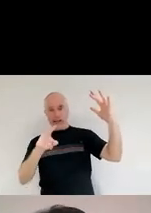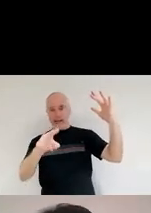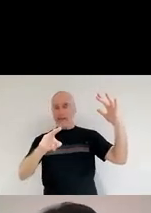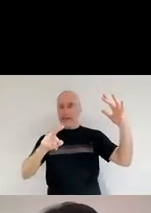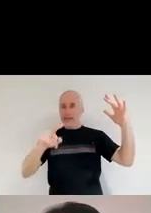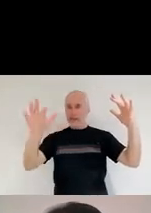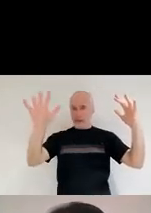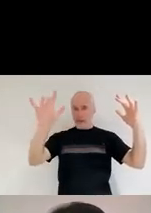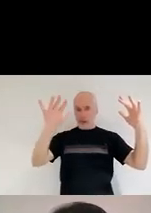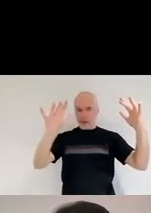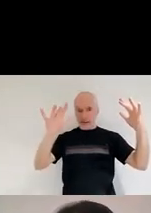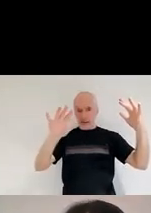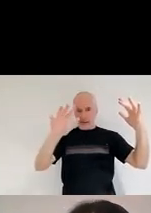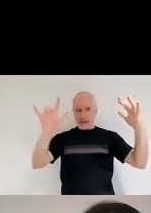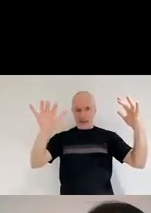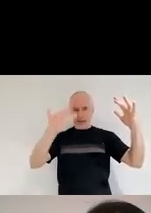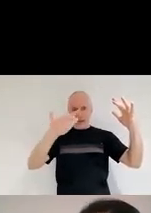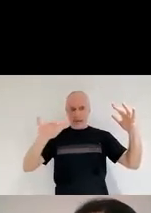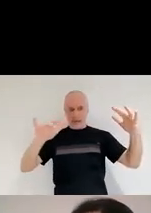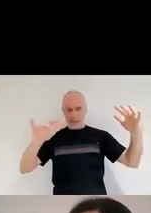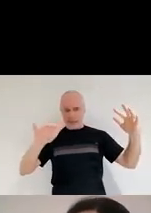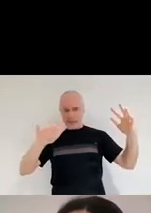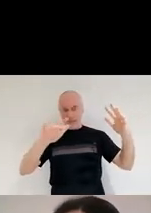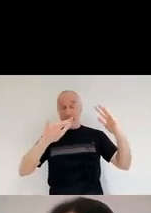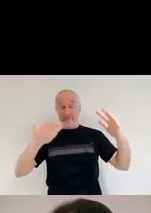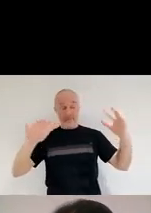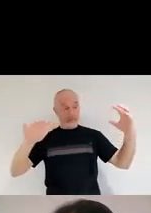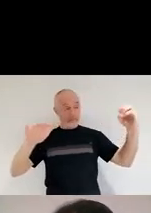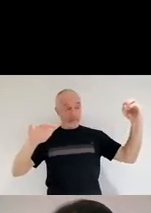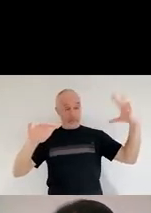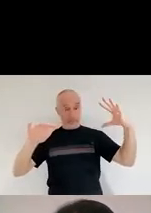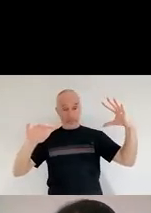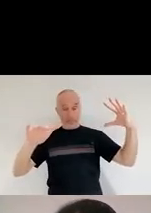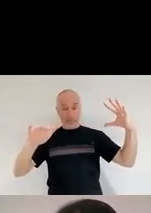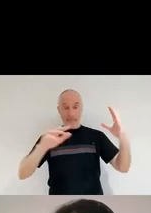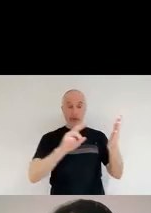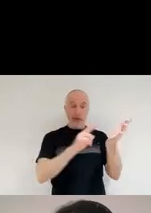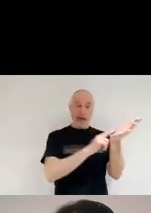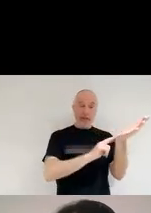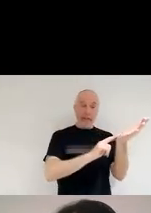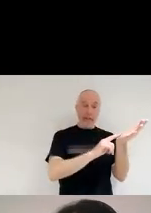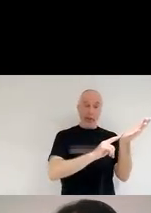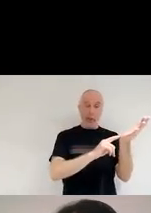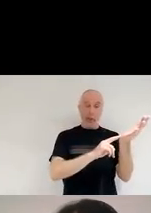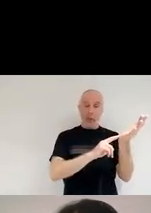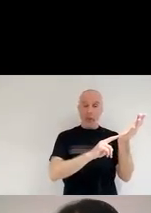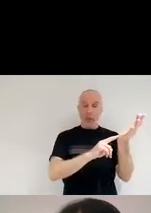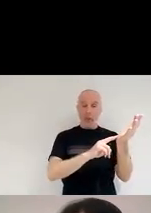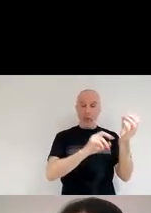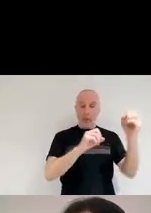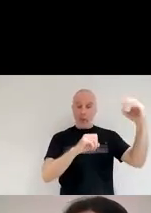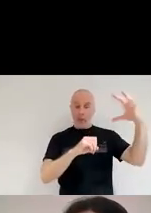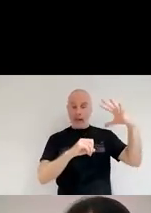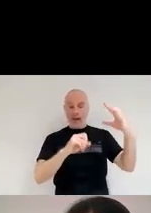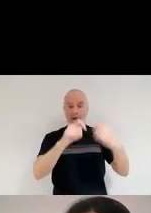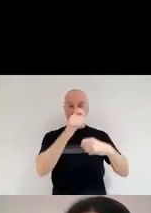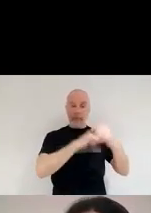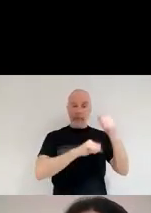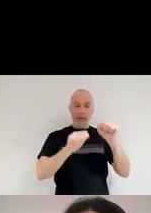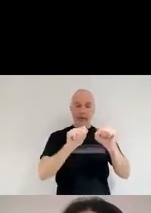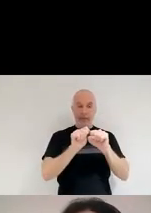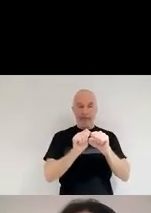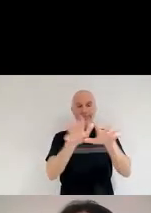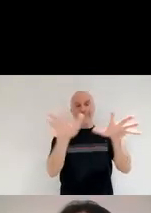scatters this light in another direction. So mostly the blue light gets scattered because it's the light that has this small wavelength.